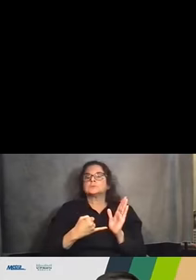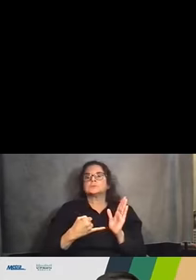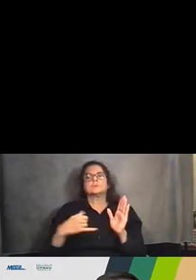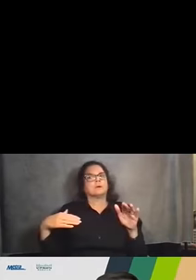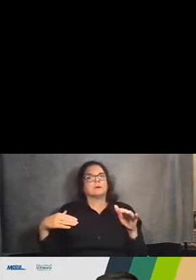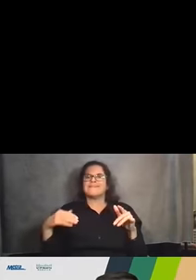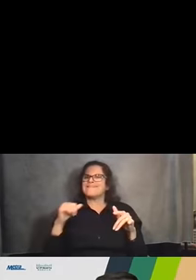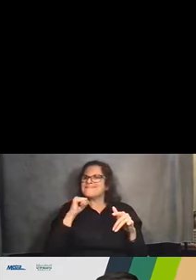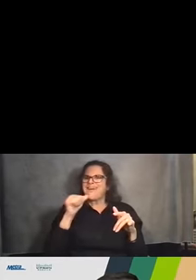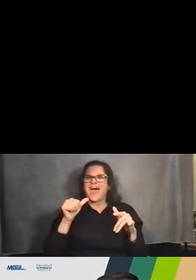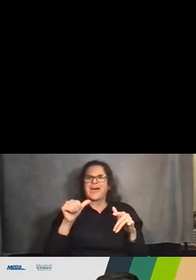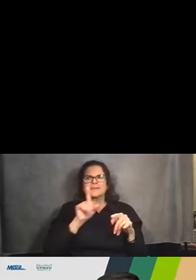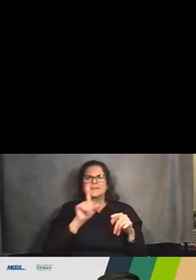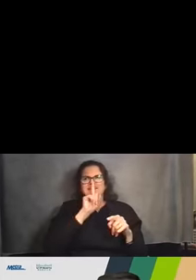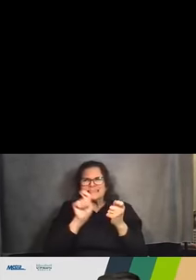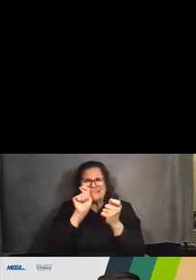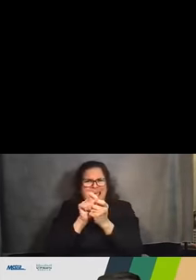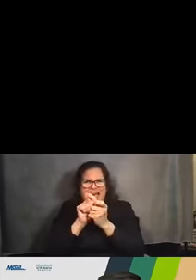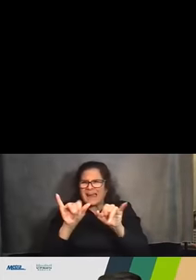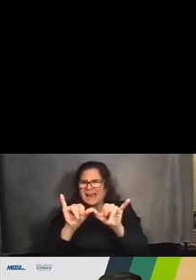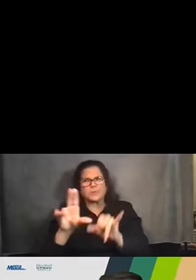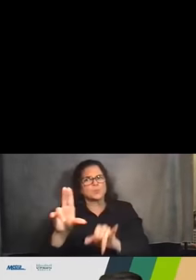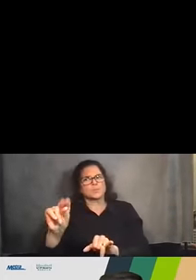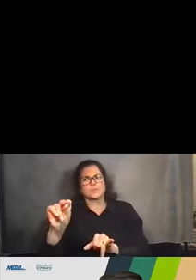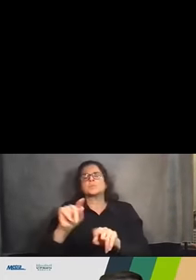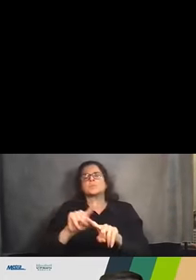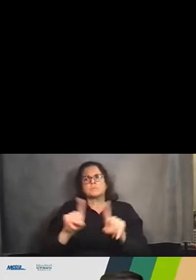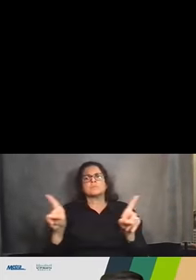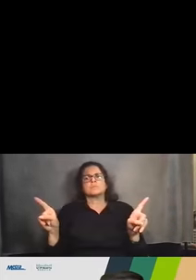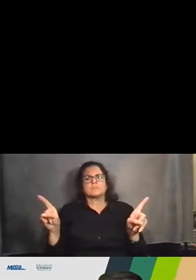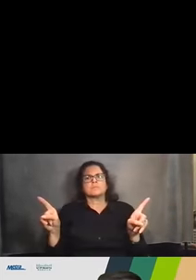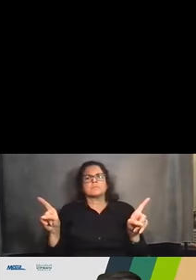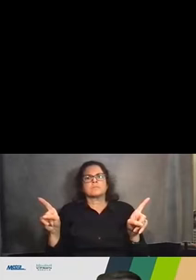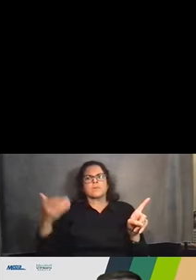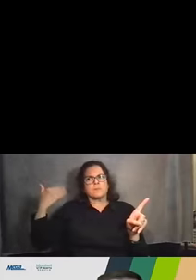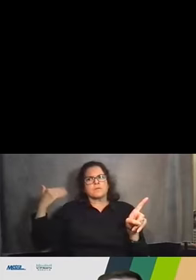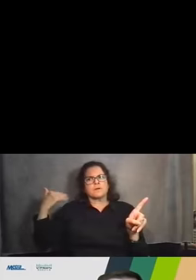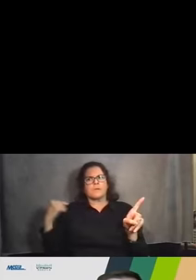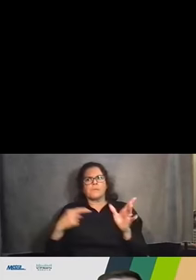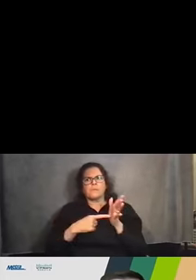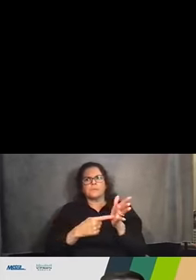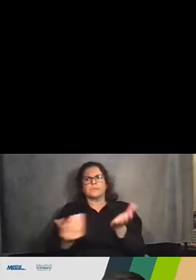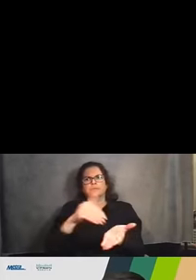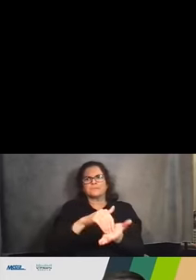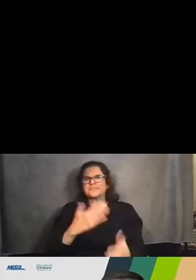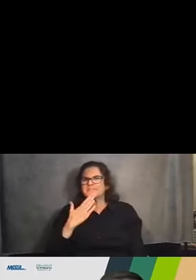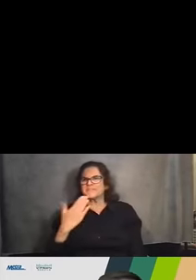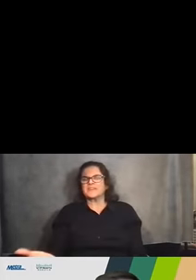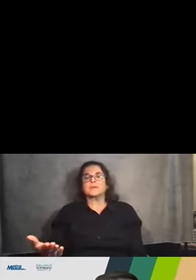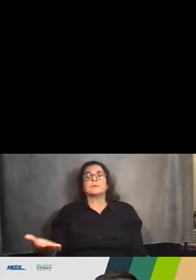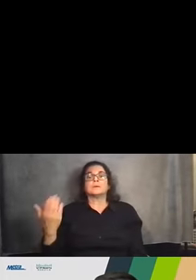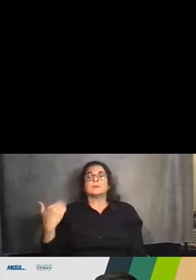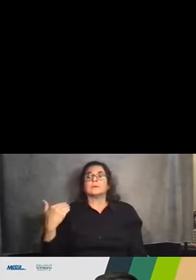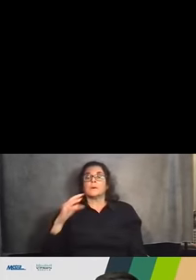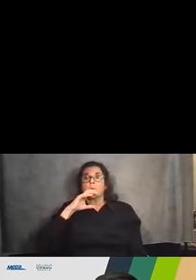concepts being presented. Can you go back to the previous slide? Thank you. So the existing bridges have three